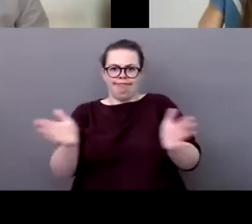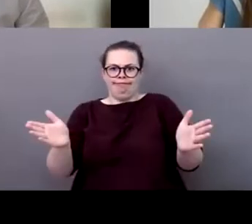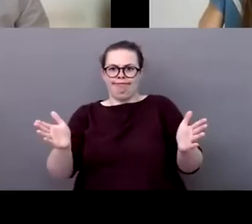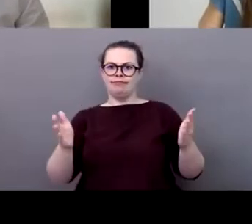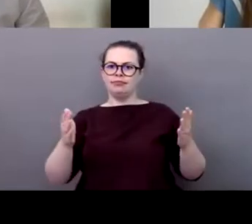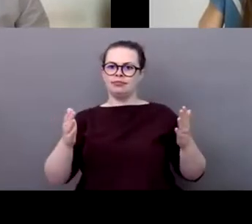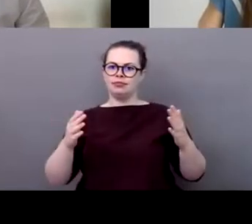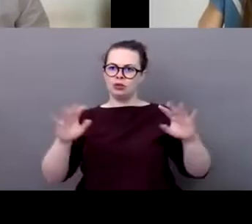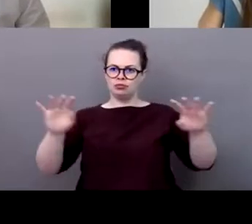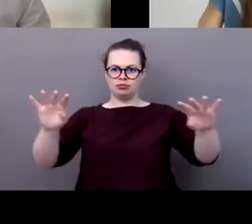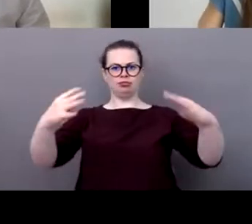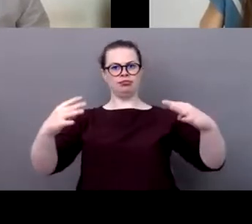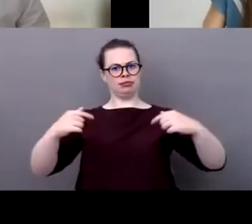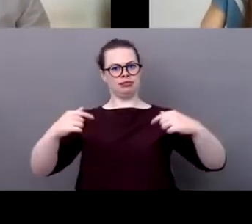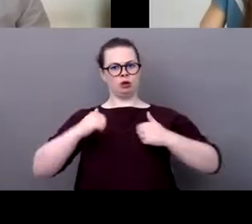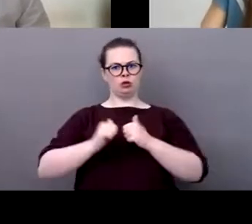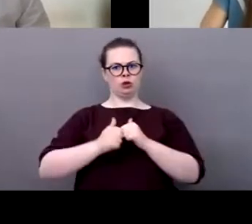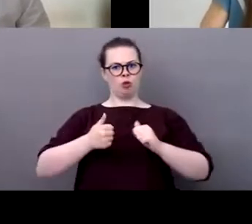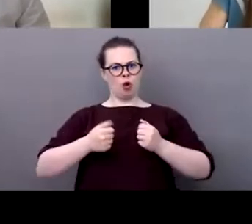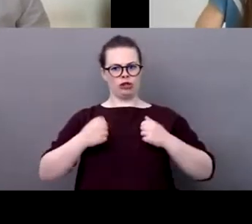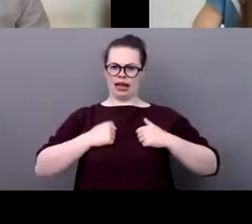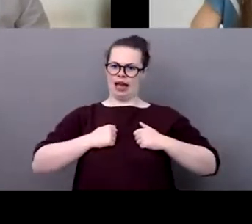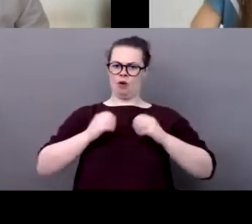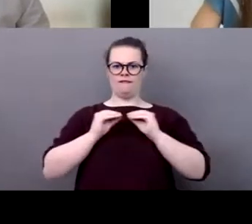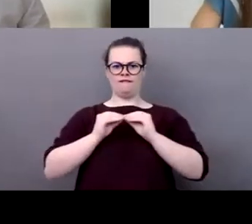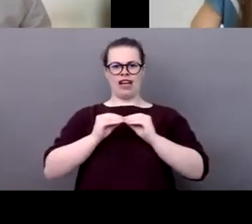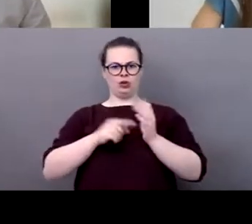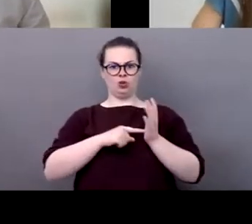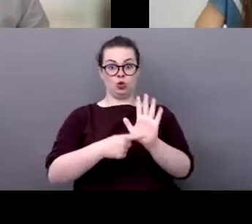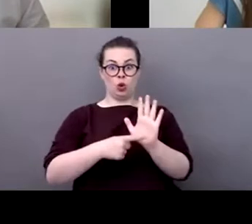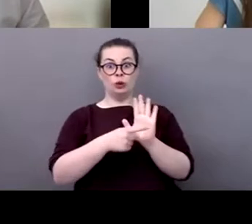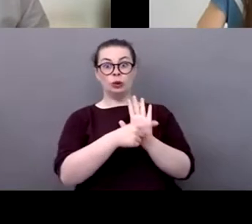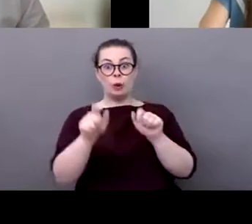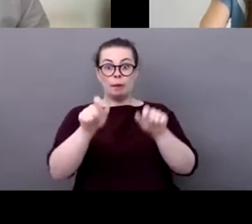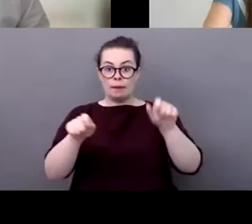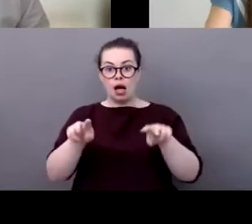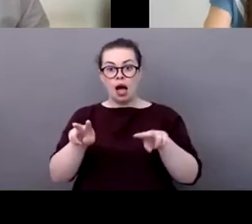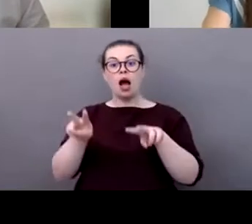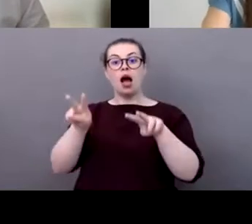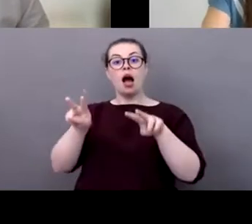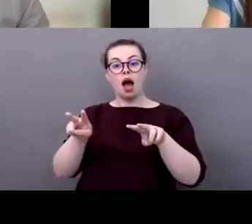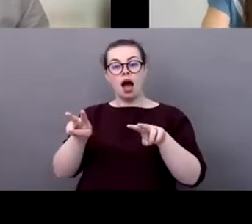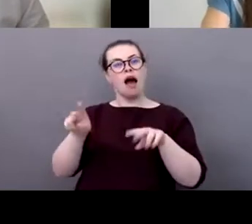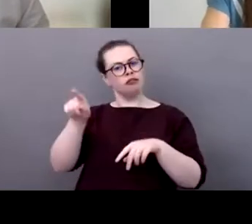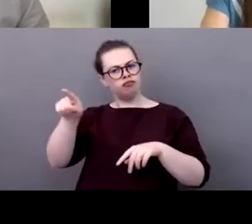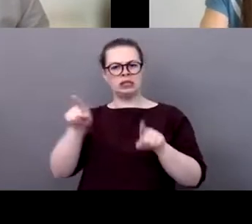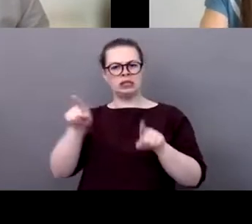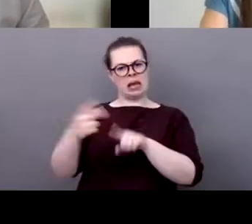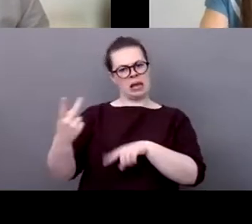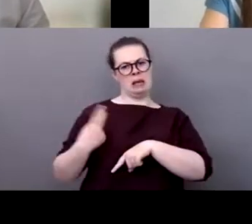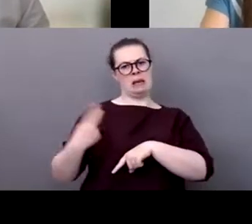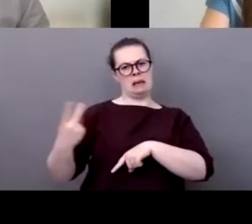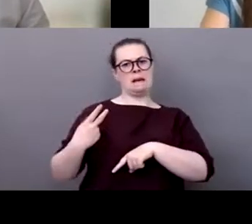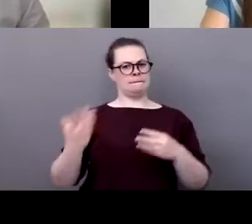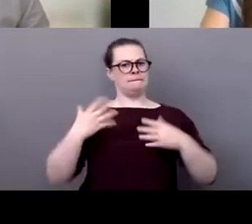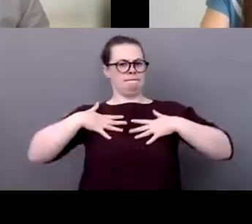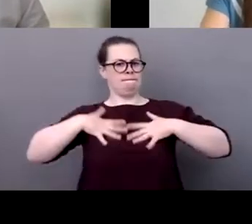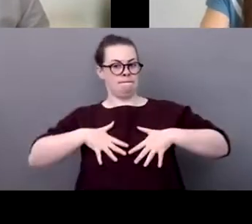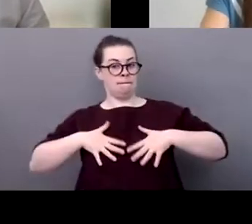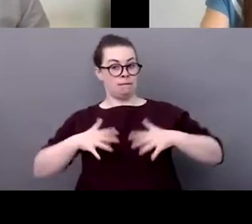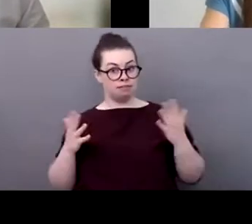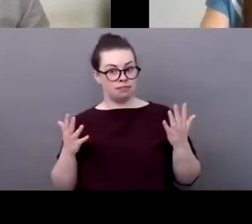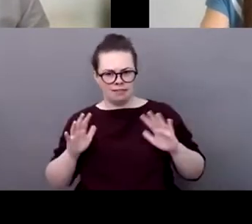values home with me and we're going to do things differently yeah that's that that is so important the